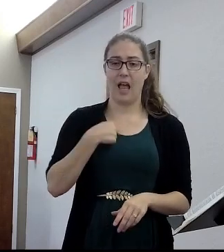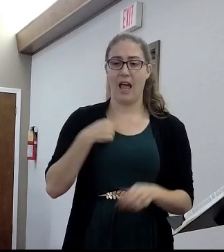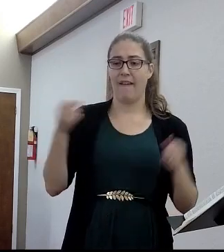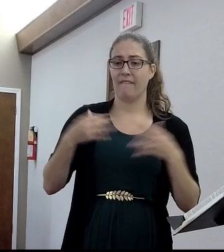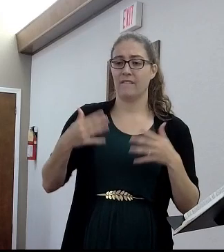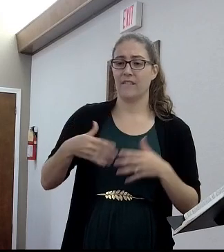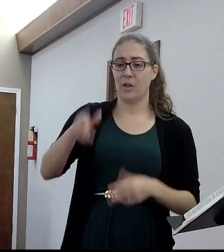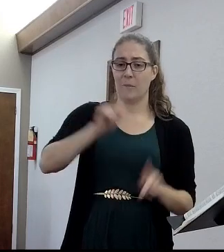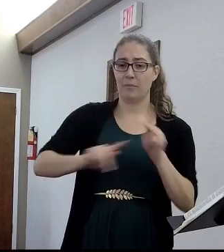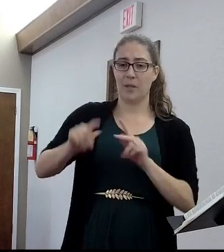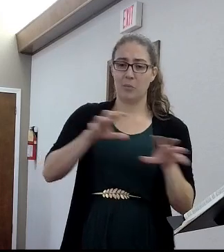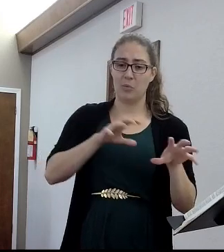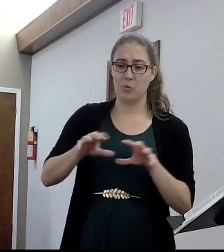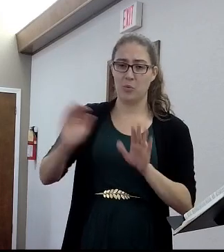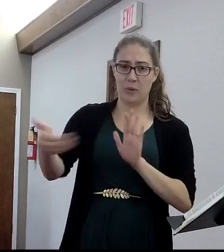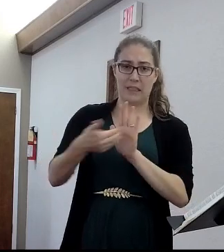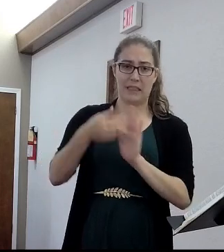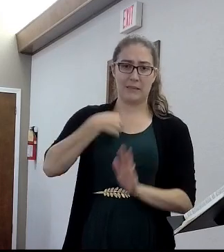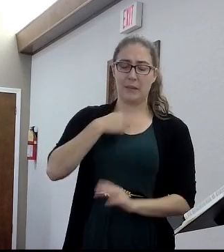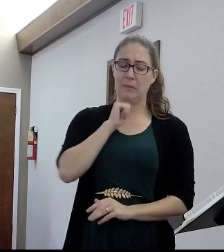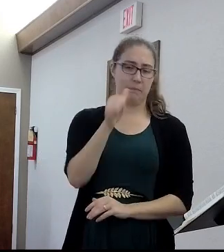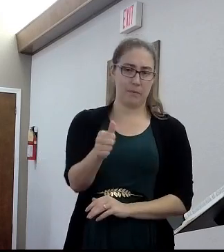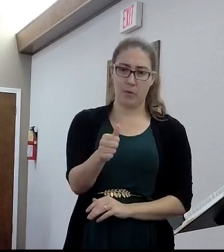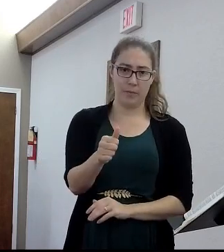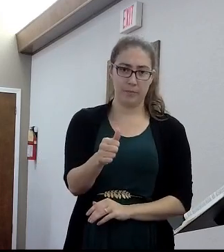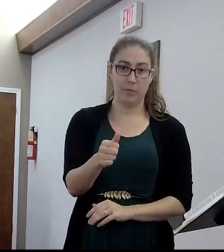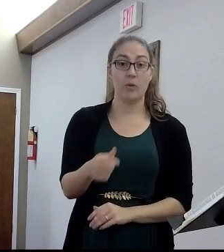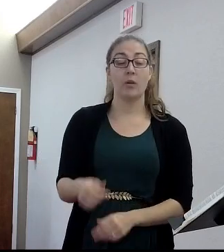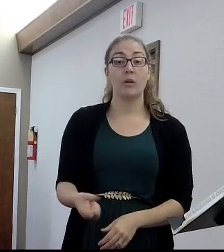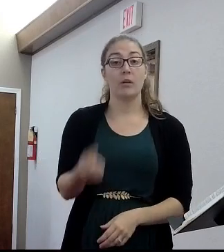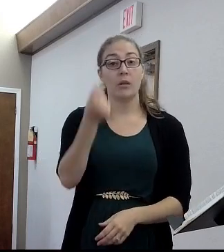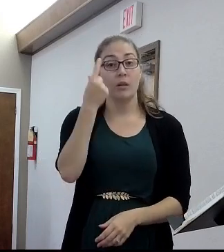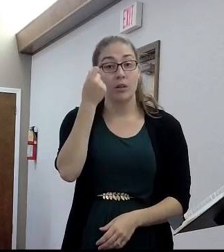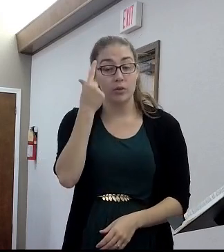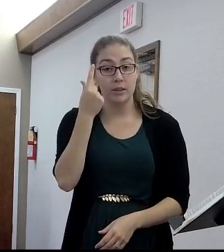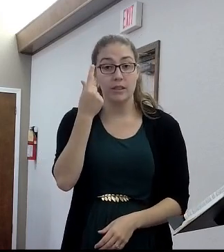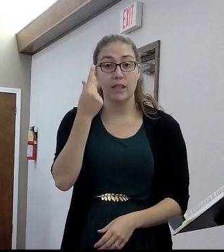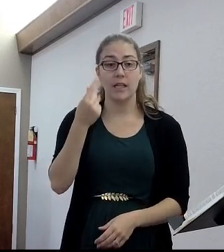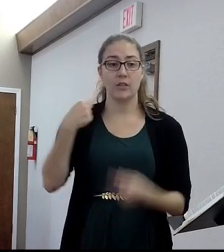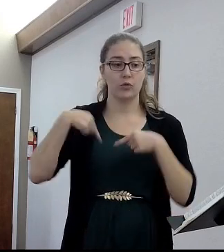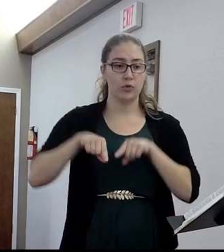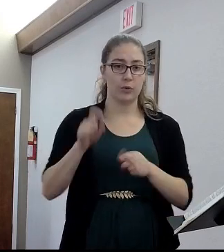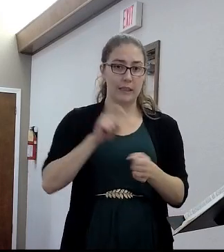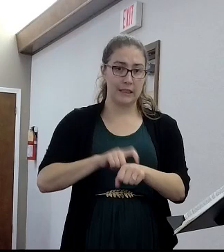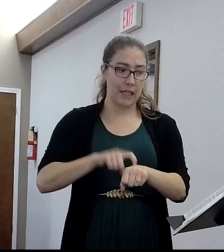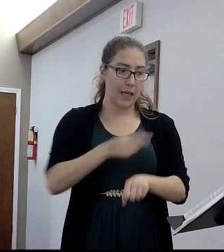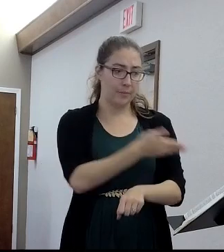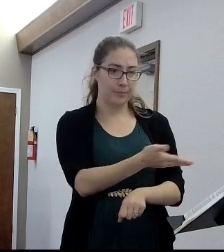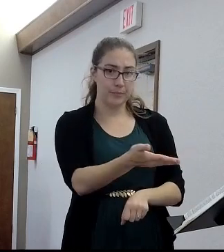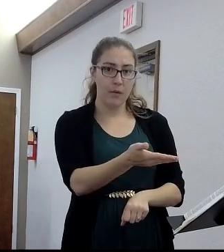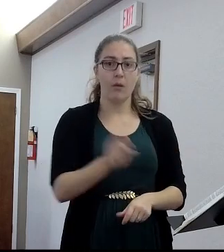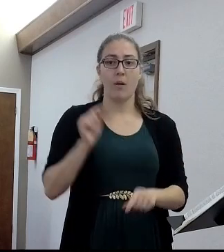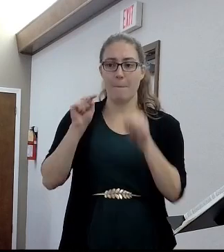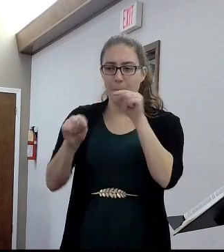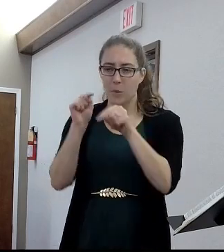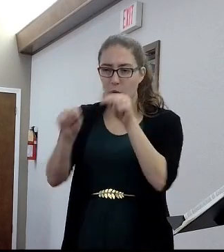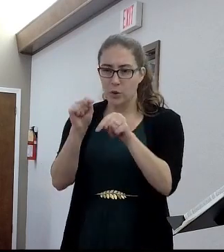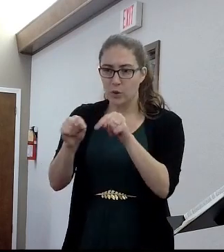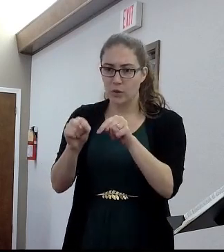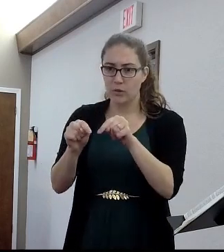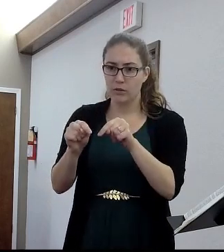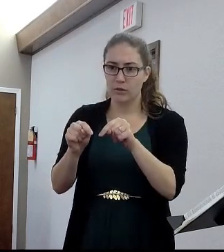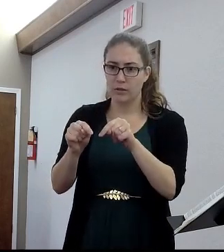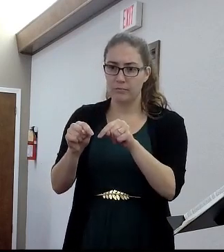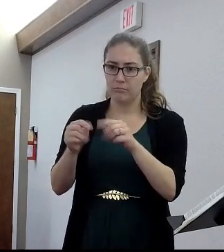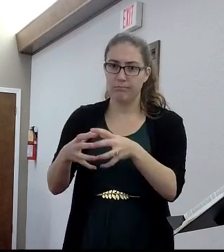At the writing of Hebrews, persecution has already ramped up greatly. It's not so